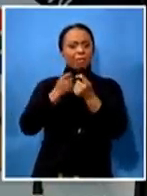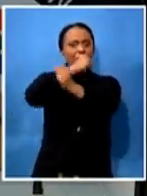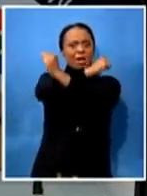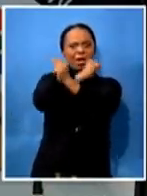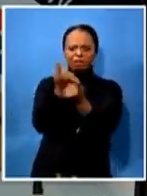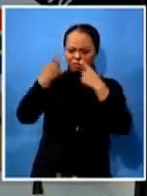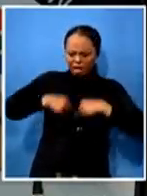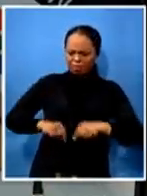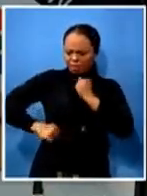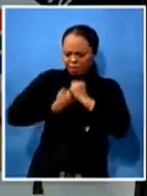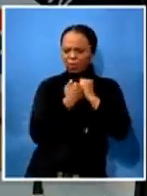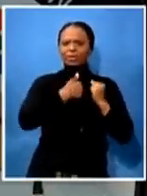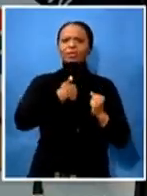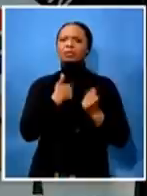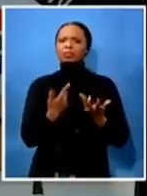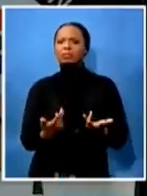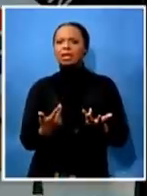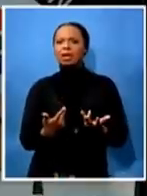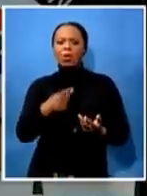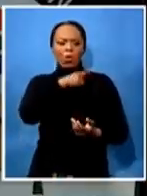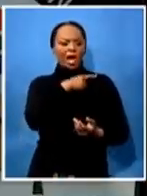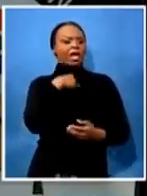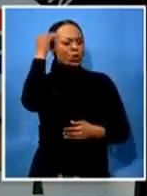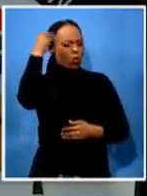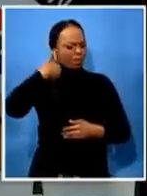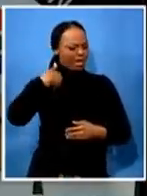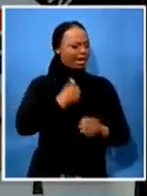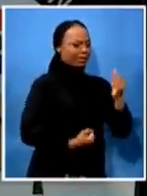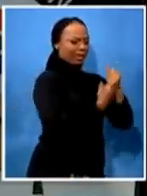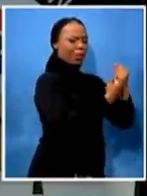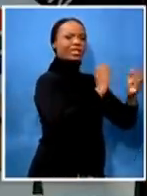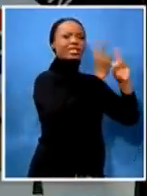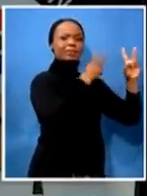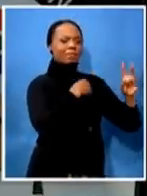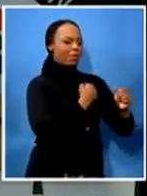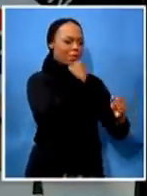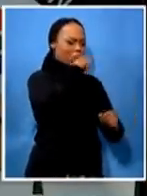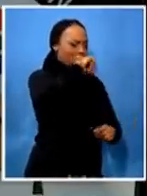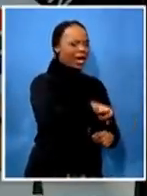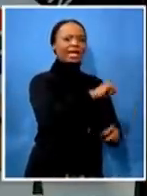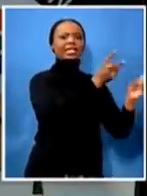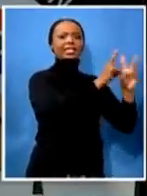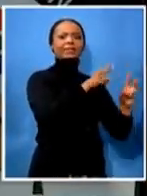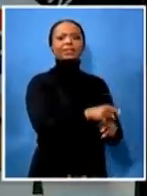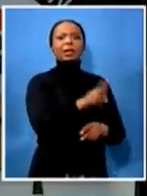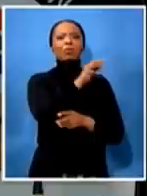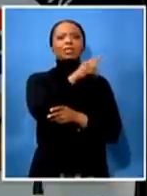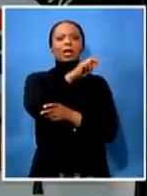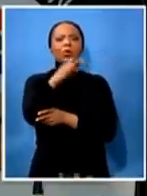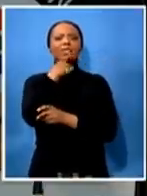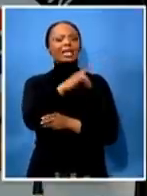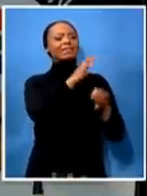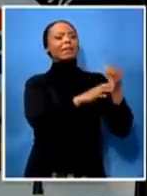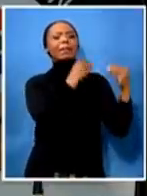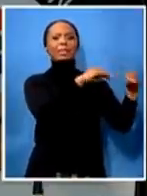supporter of kaiser chiefs even when bobby mutawung said this is their family business i i am still a fan of kaiser